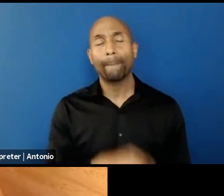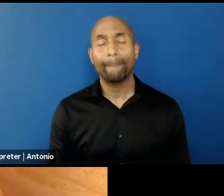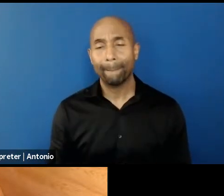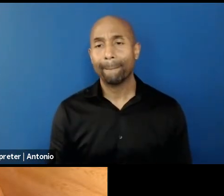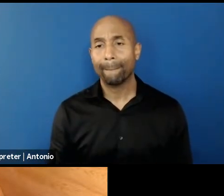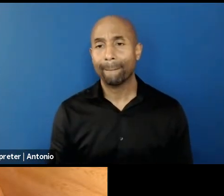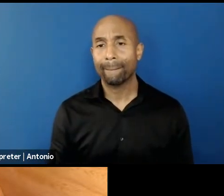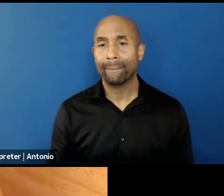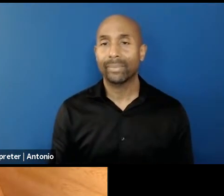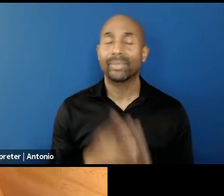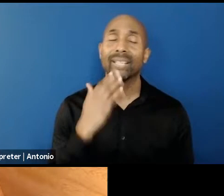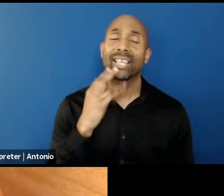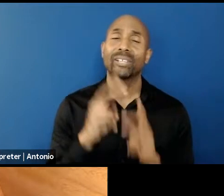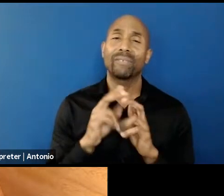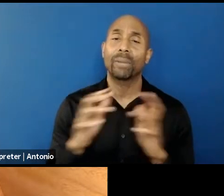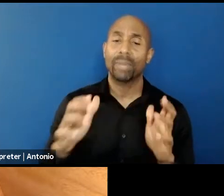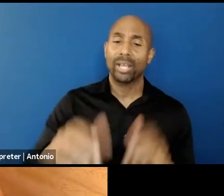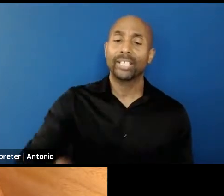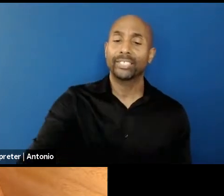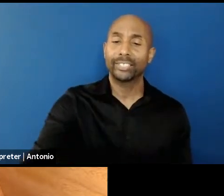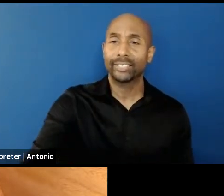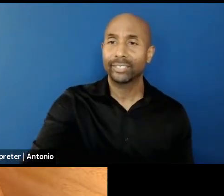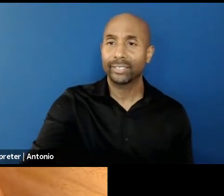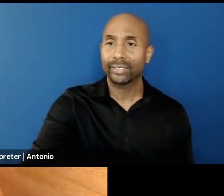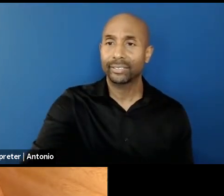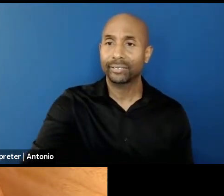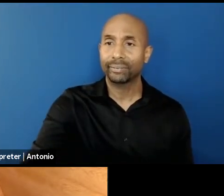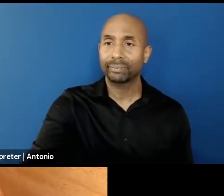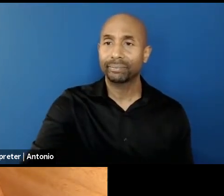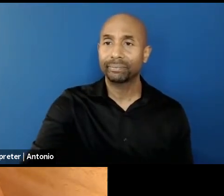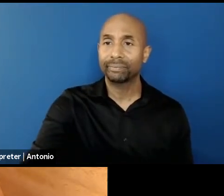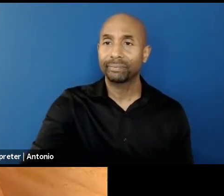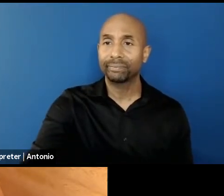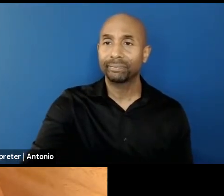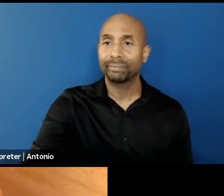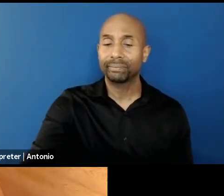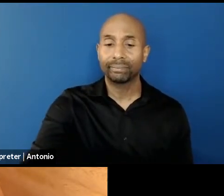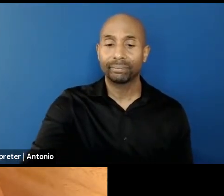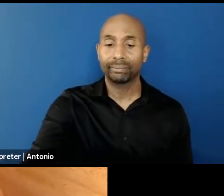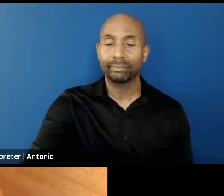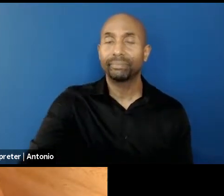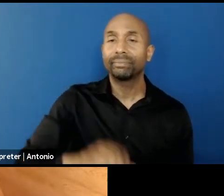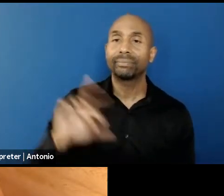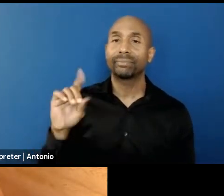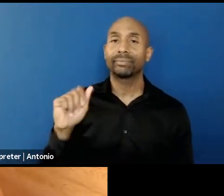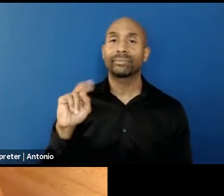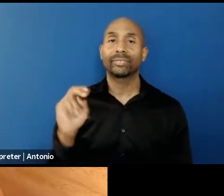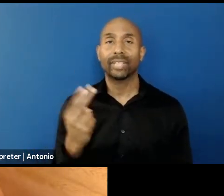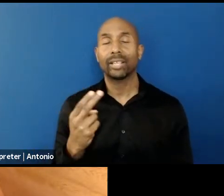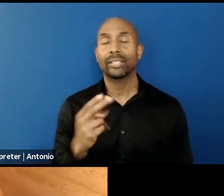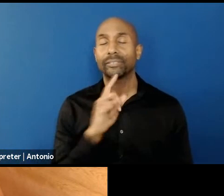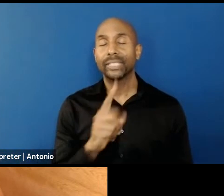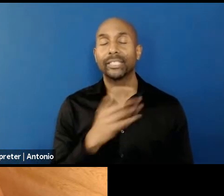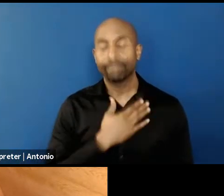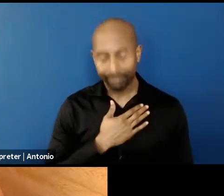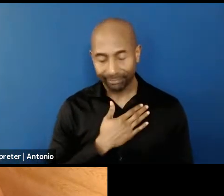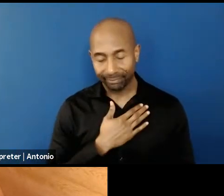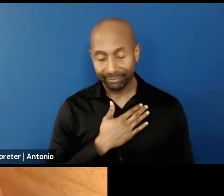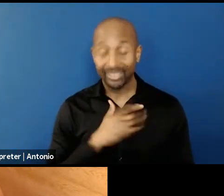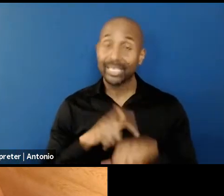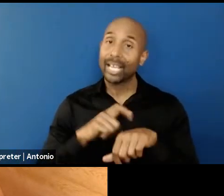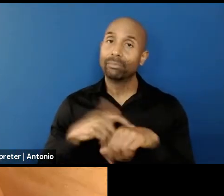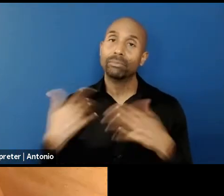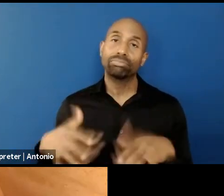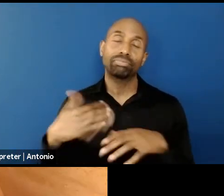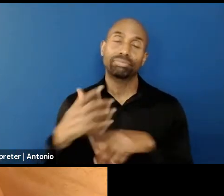Thank you very much. Jan, it has been a pleasure. Time passes way too fast and,